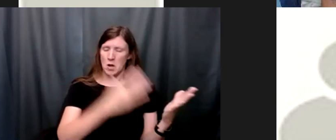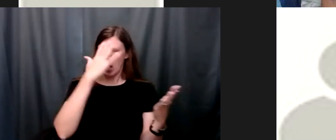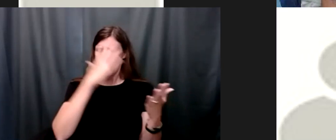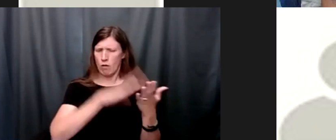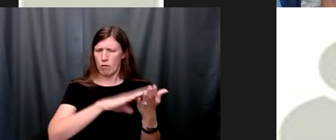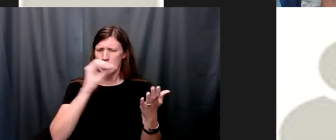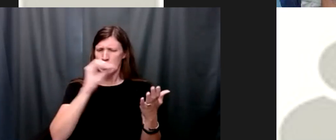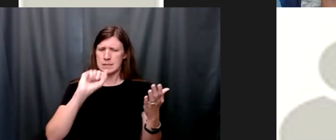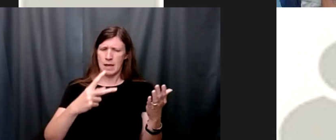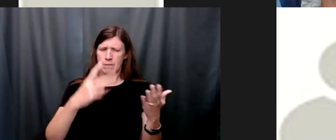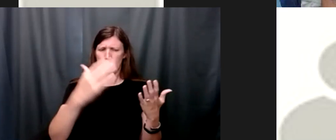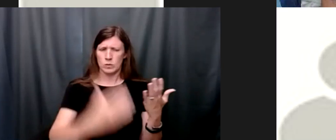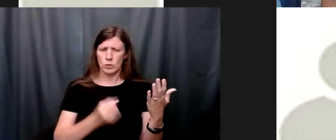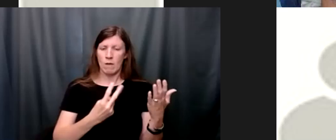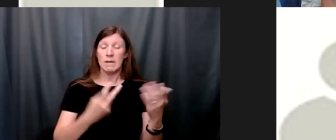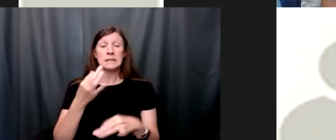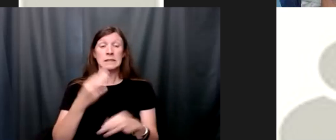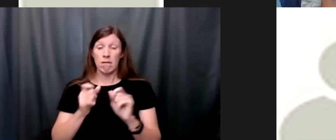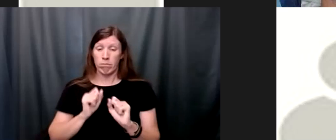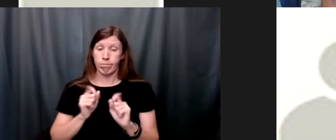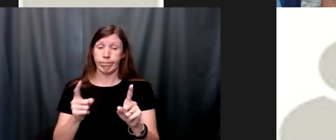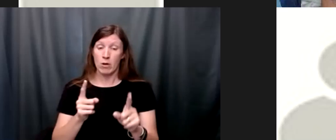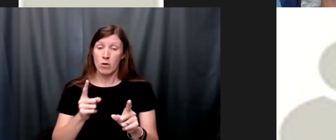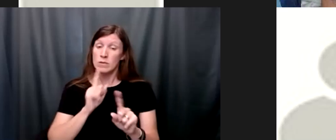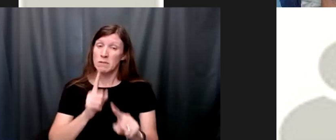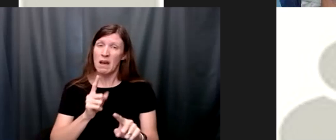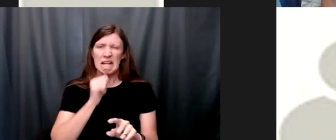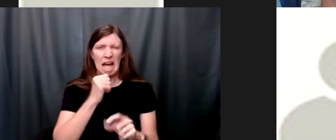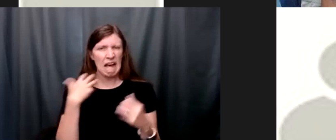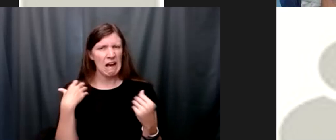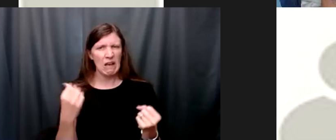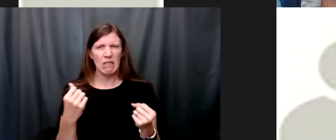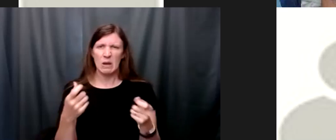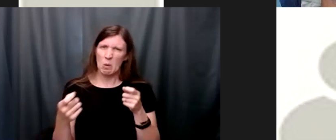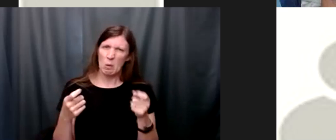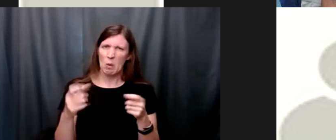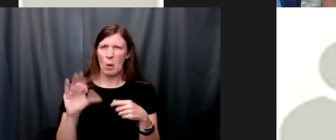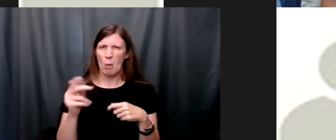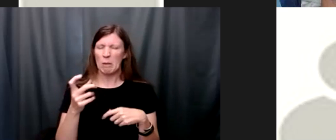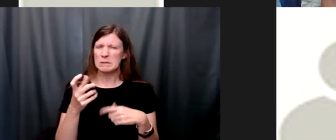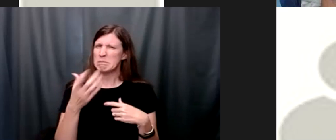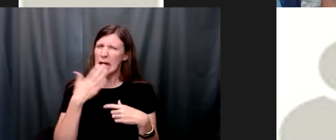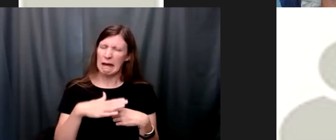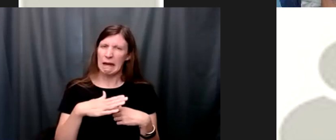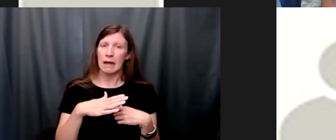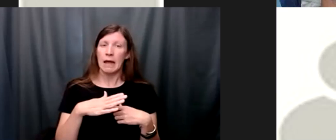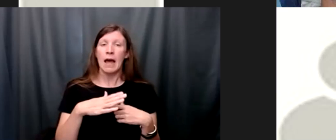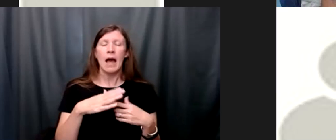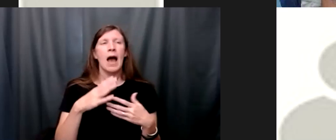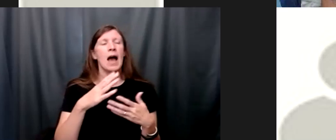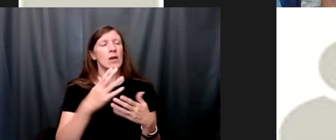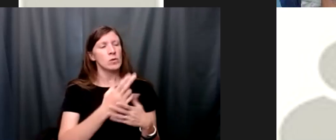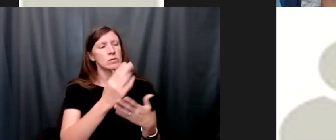instead of going to unhealthy ways of dealing and coping with that i can really use the uh steps to help me in these situations